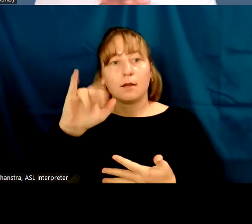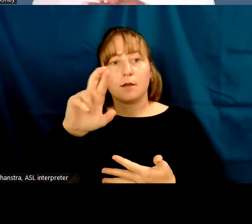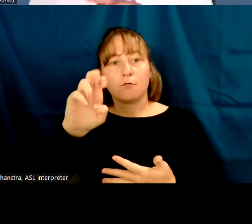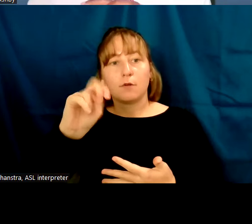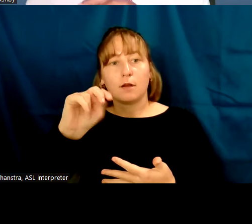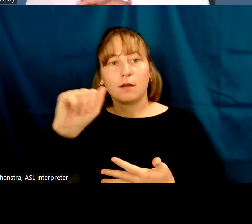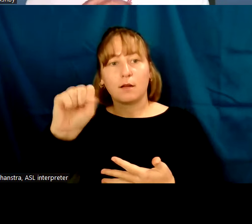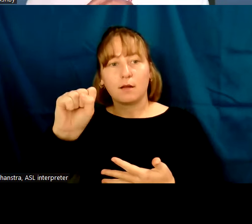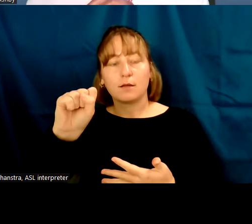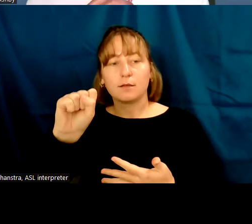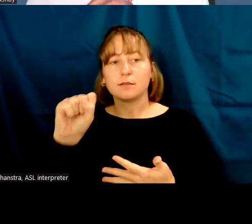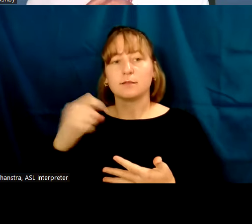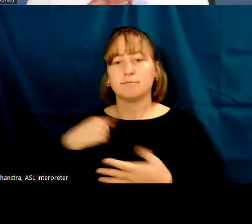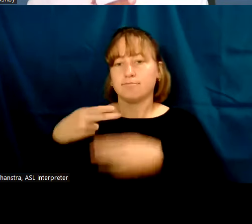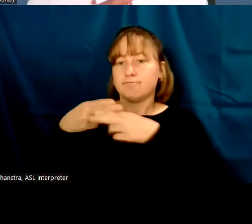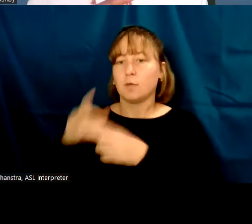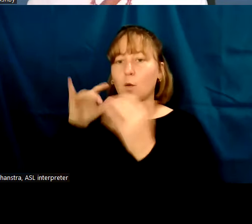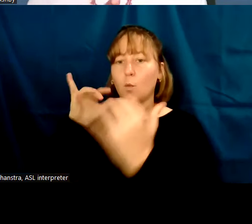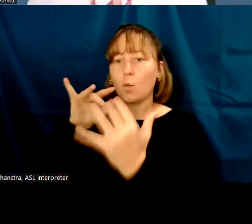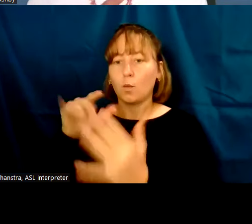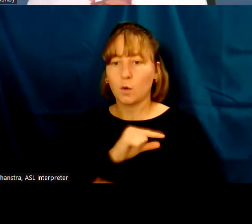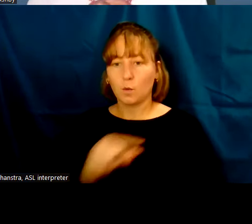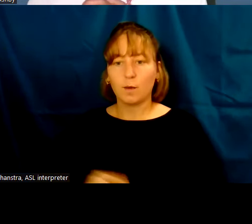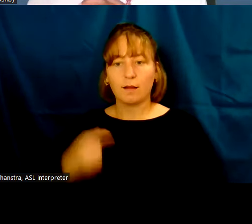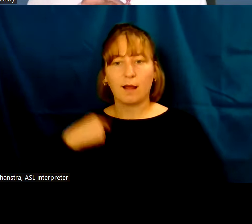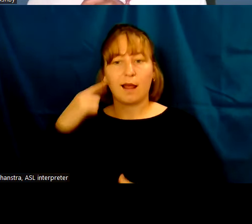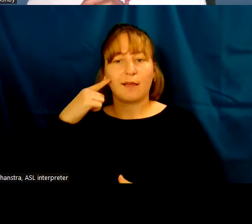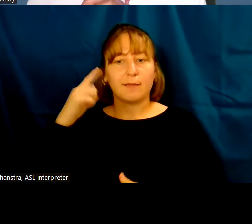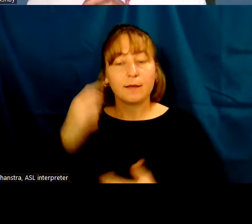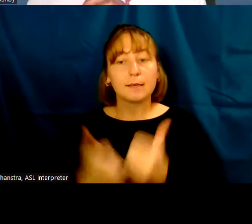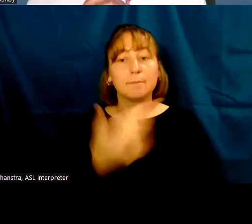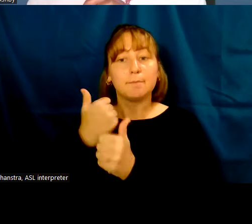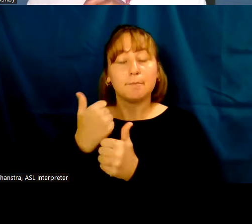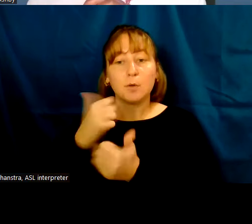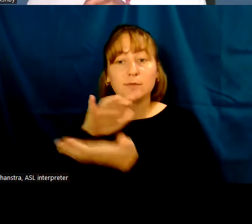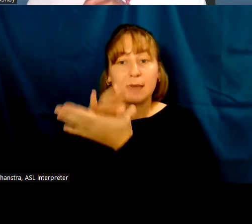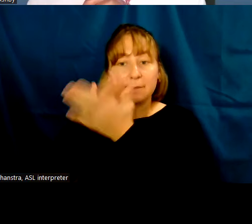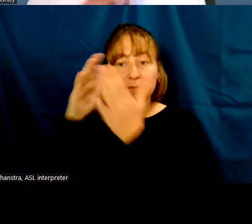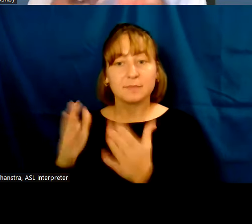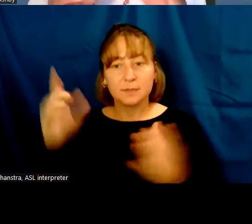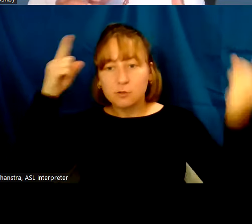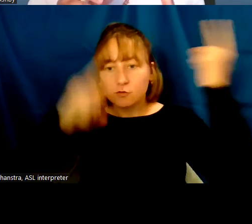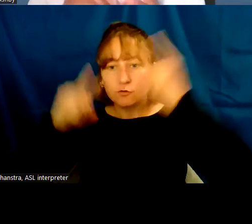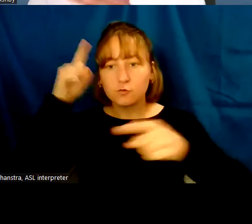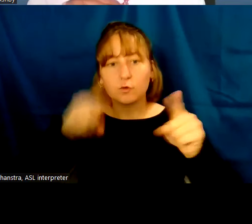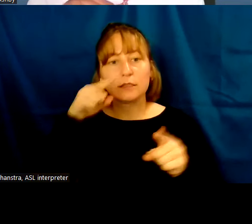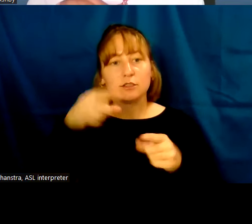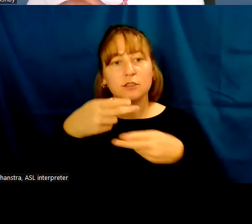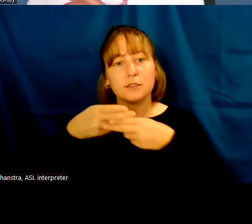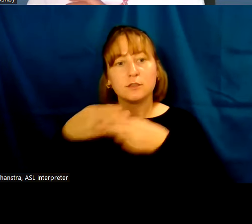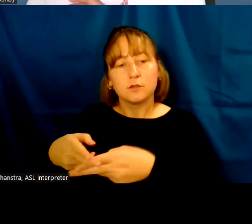general scholarly consensus that she is the queen, Candace, who is referred to in the first